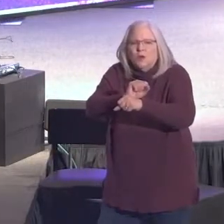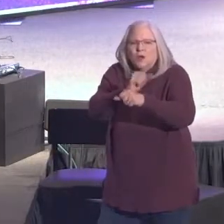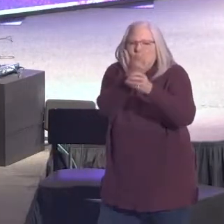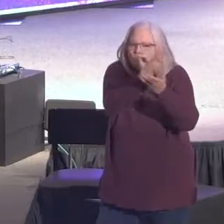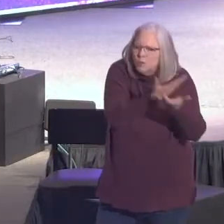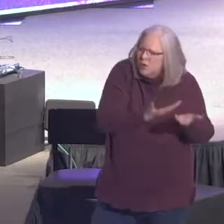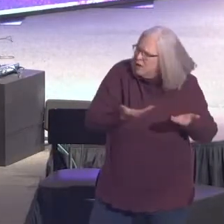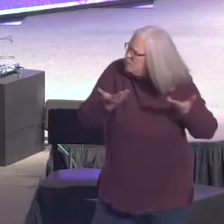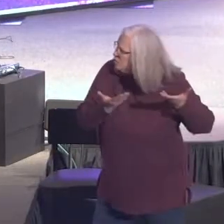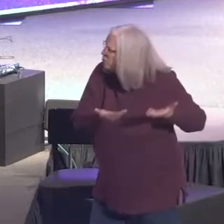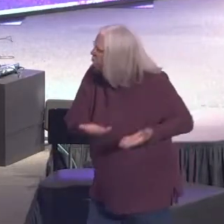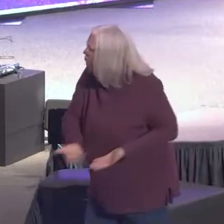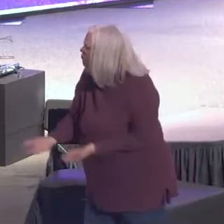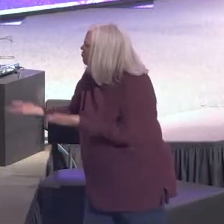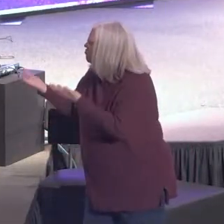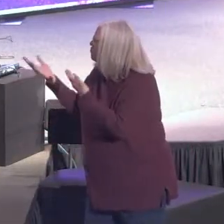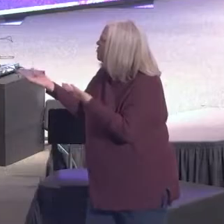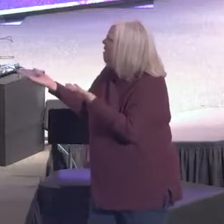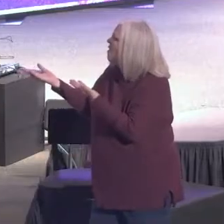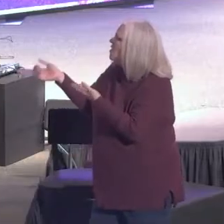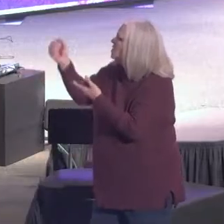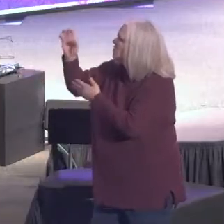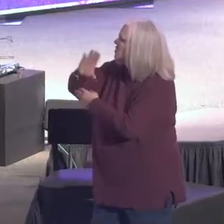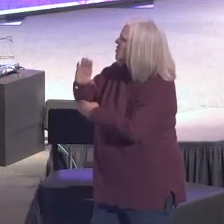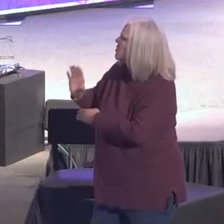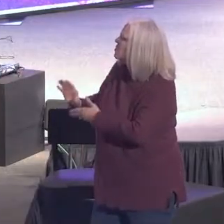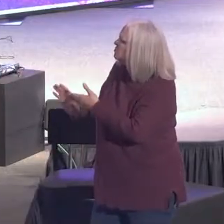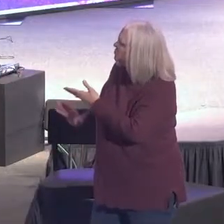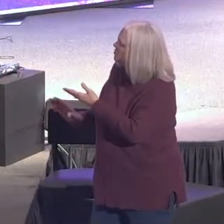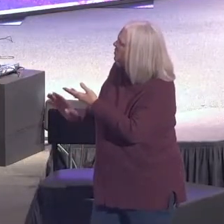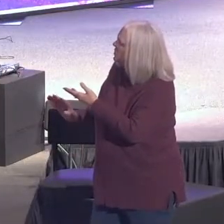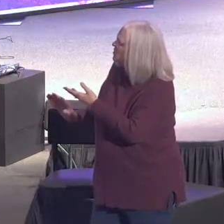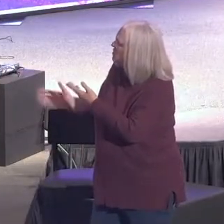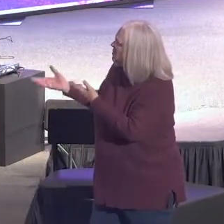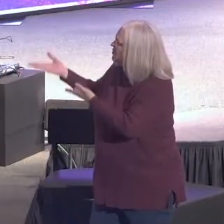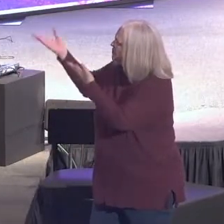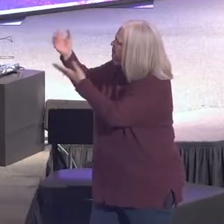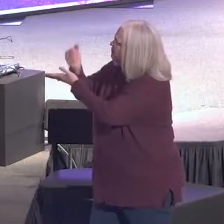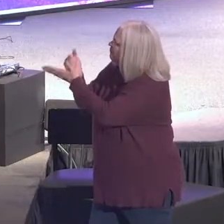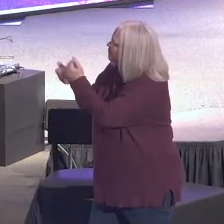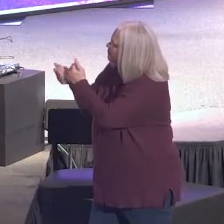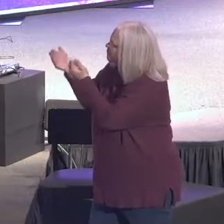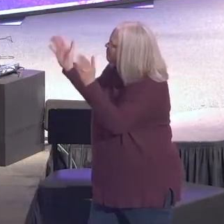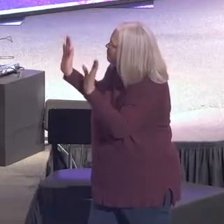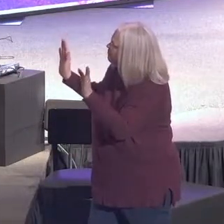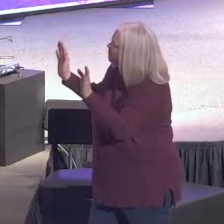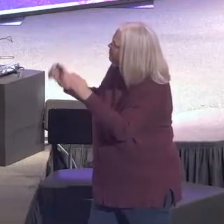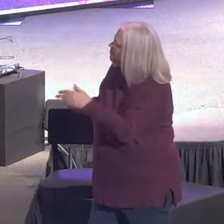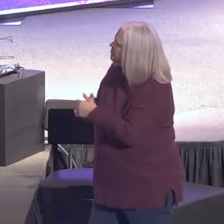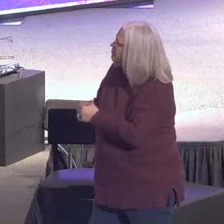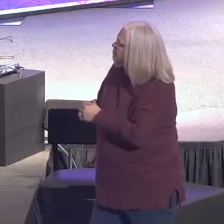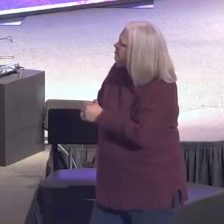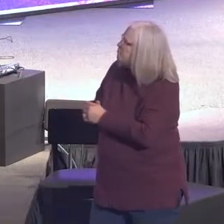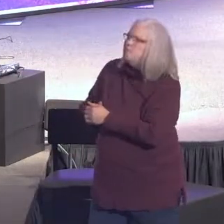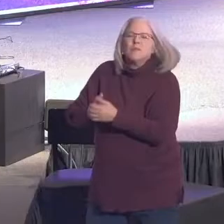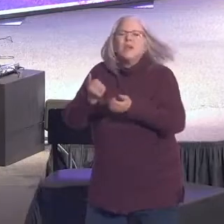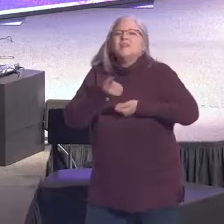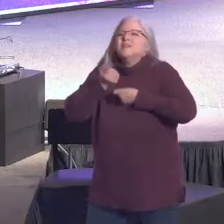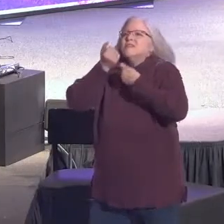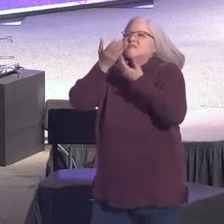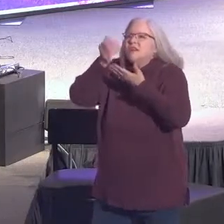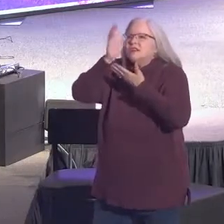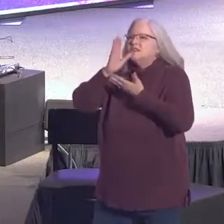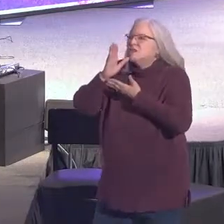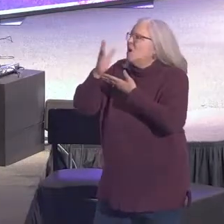all to the cross. Whatever it is in your life, today, confess it to God,